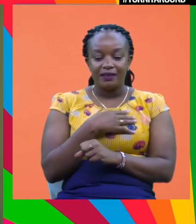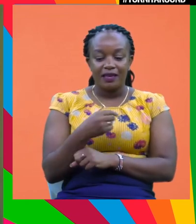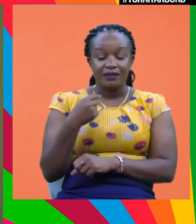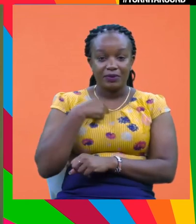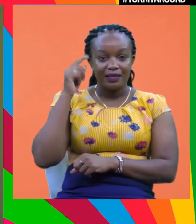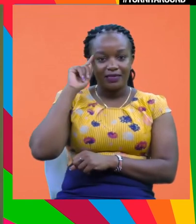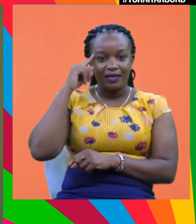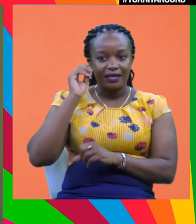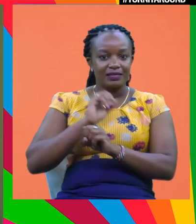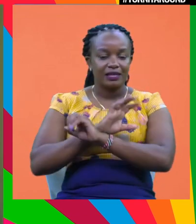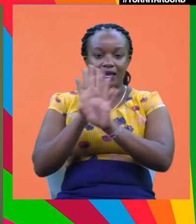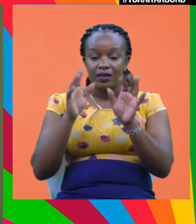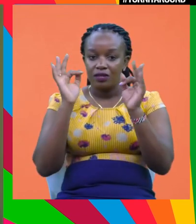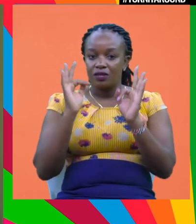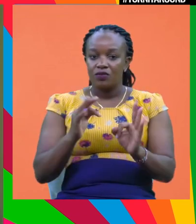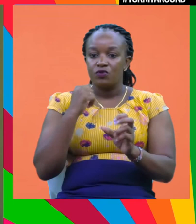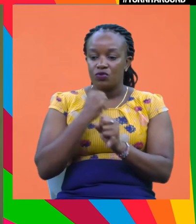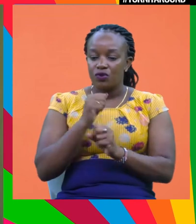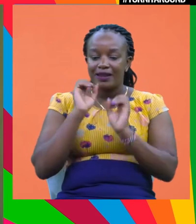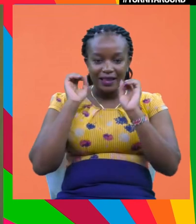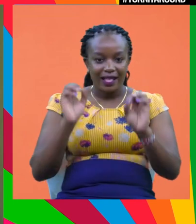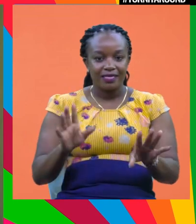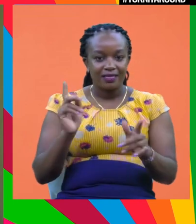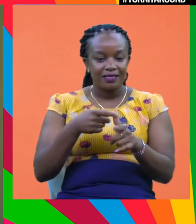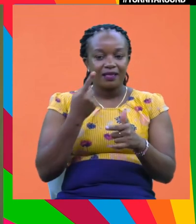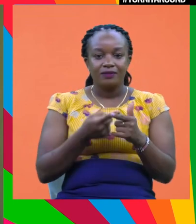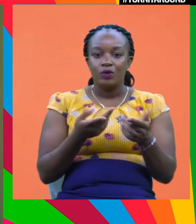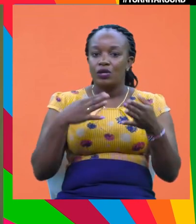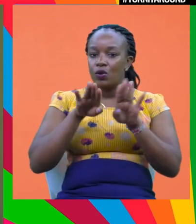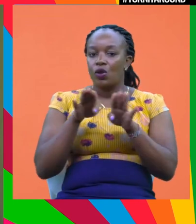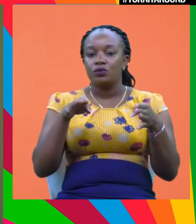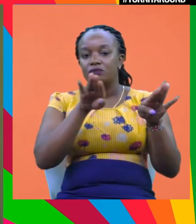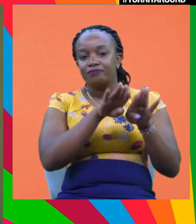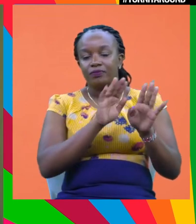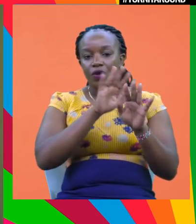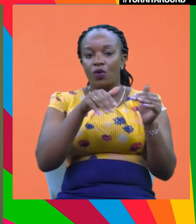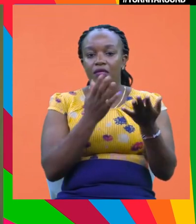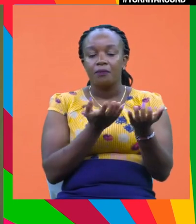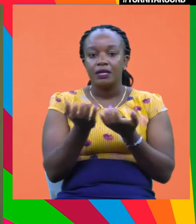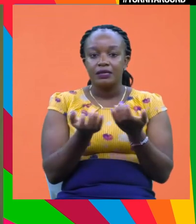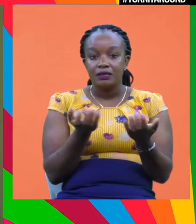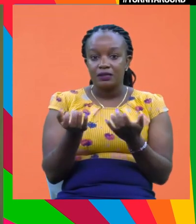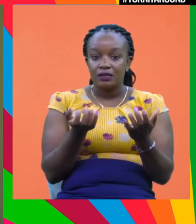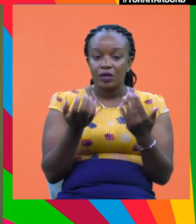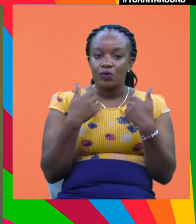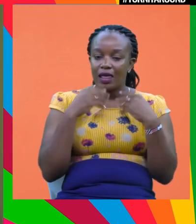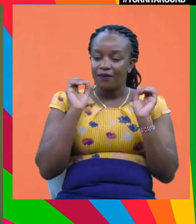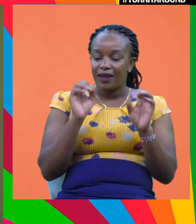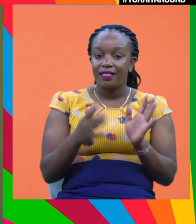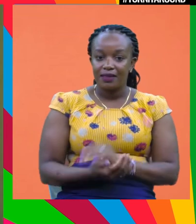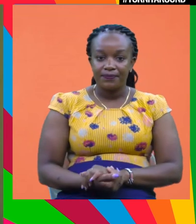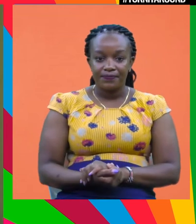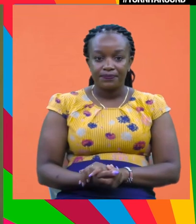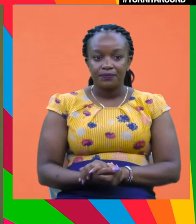I would think it's very clear if we don't do anything and just keep doing business as usual, by the end of the century, we're heading for disaster.